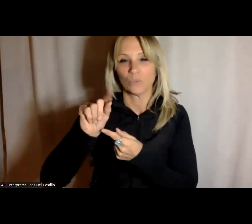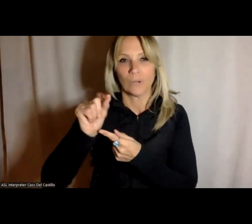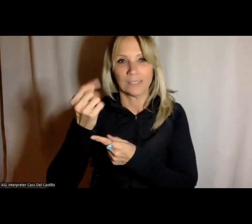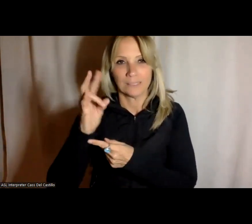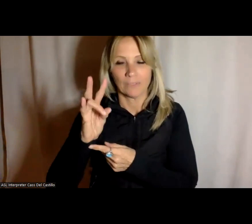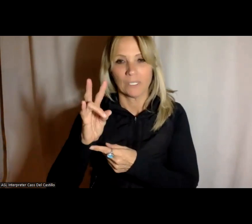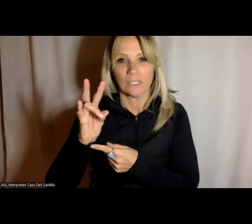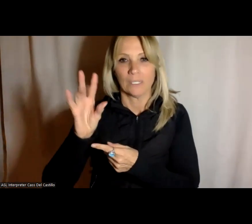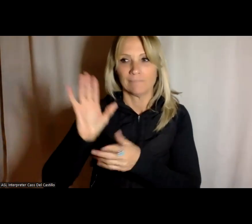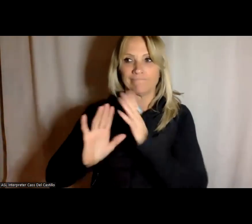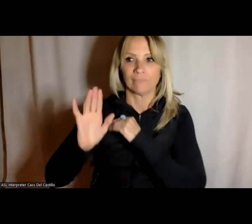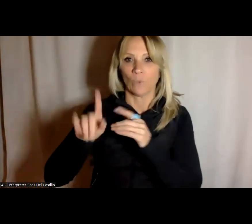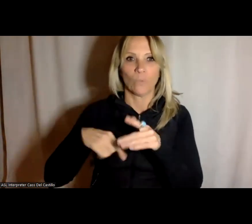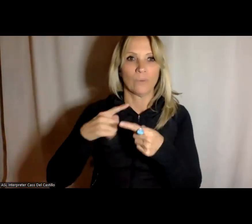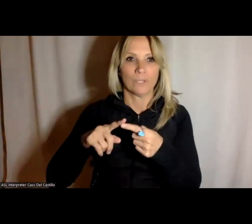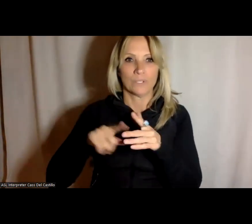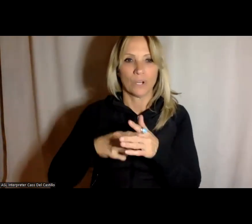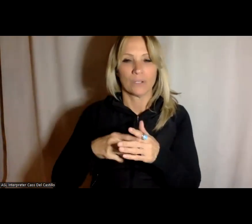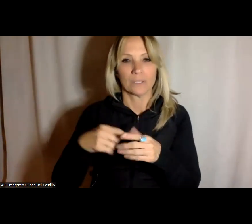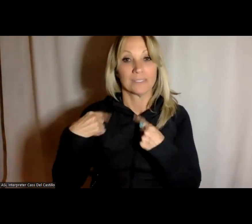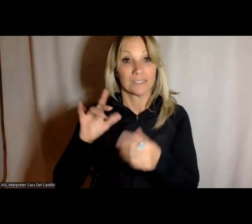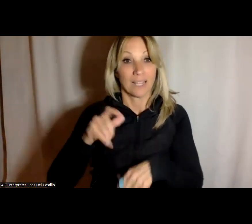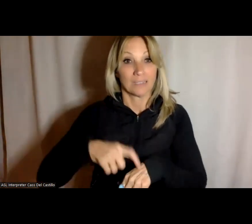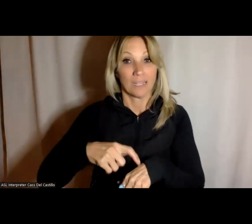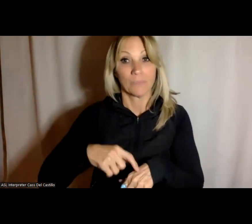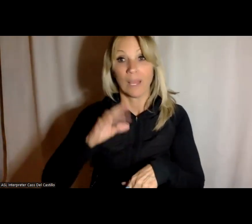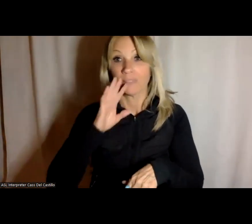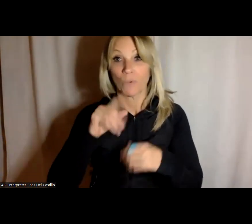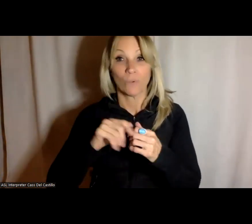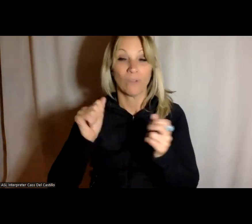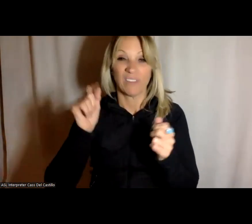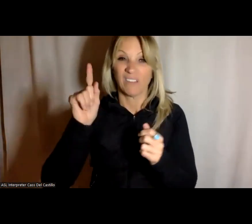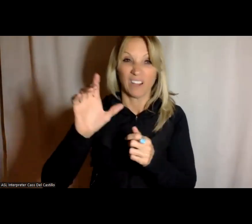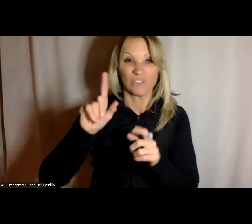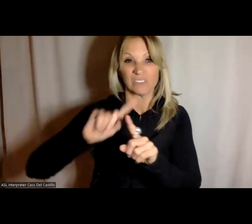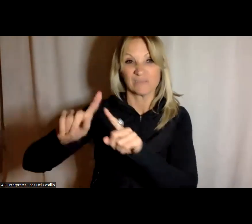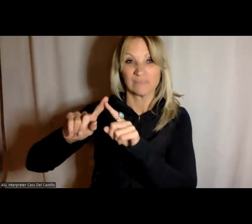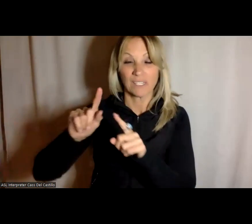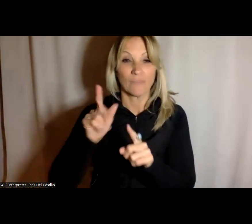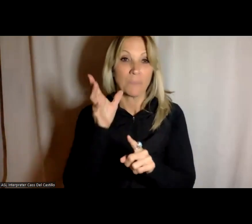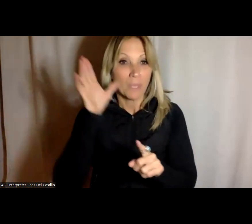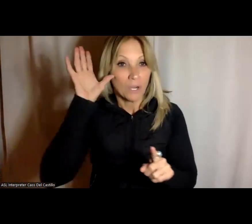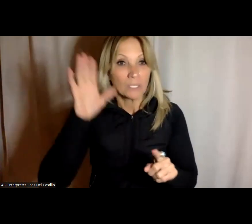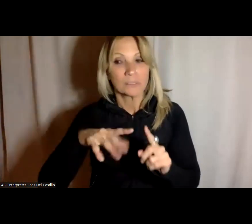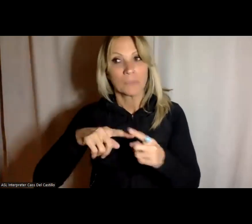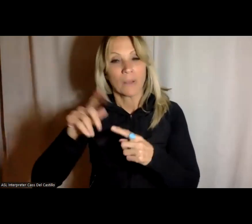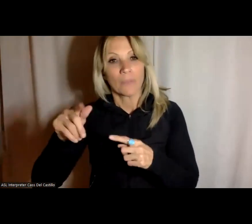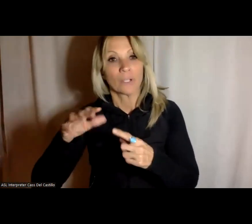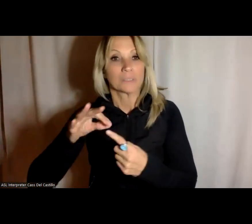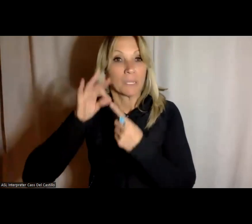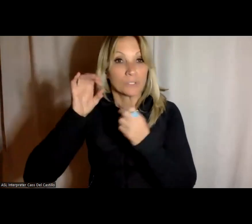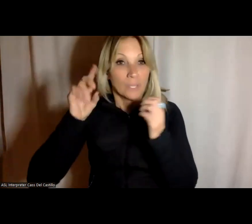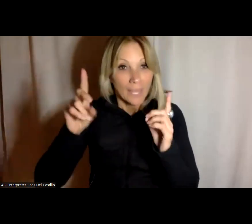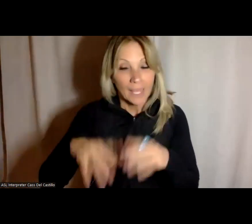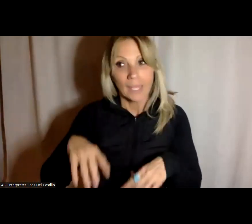and oh since the time i've spoken to hundreds of parents about their special ed concerns and just